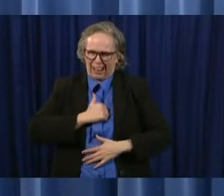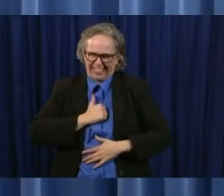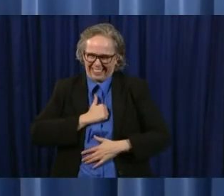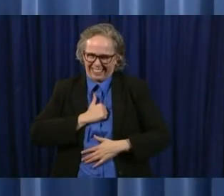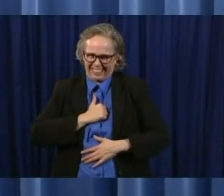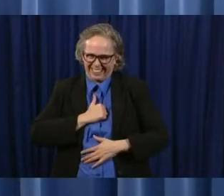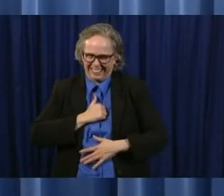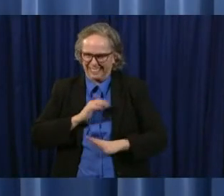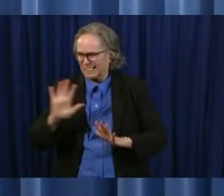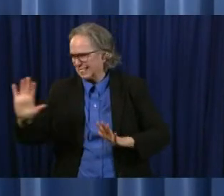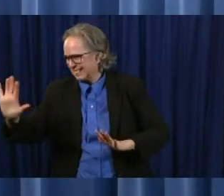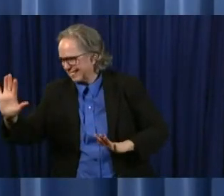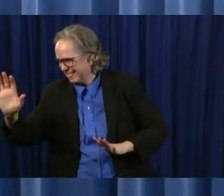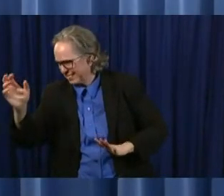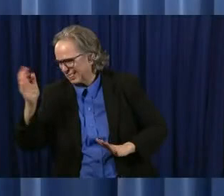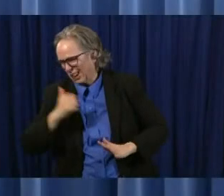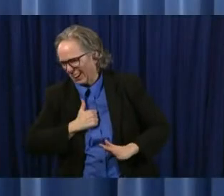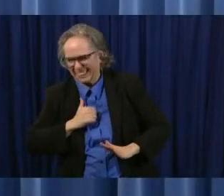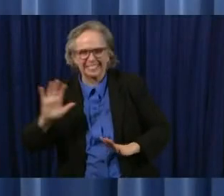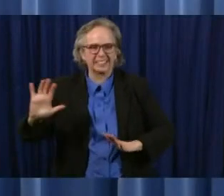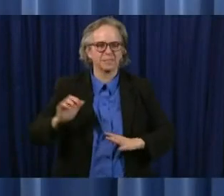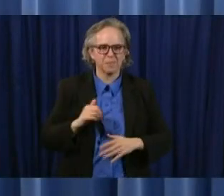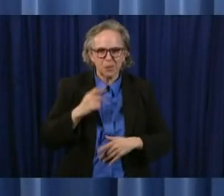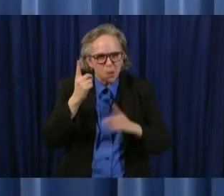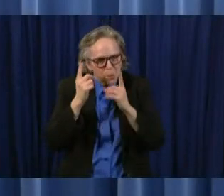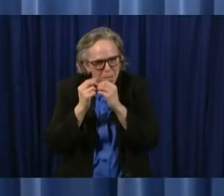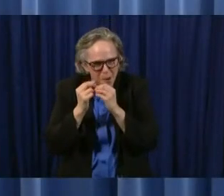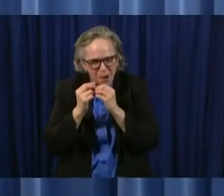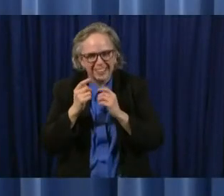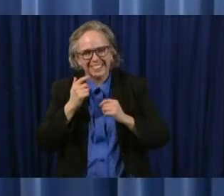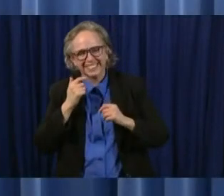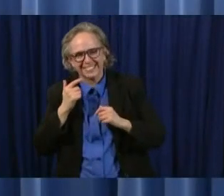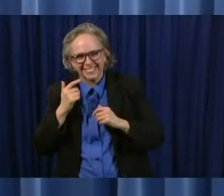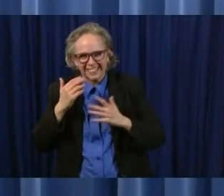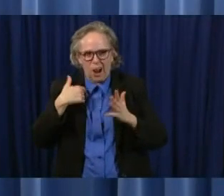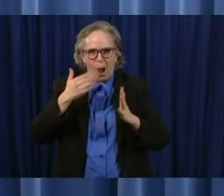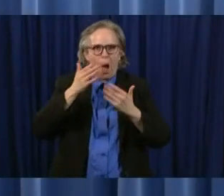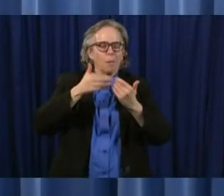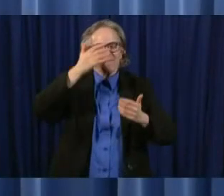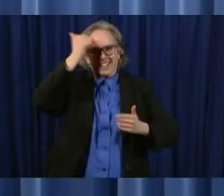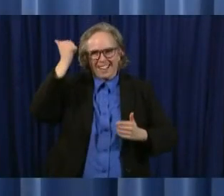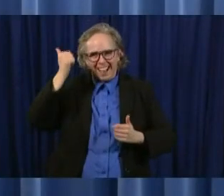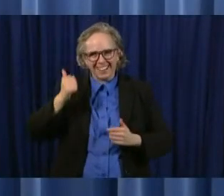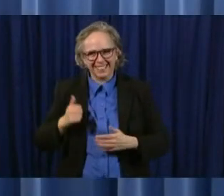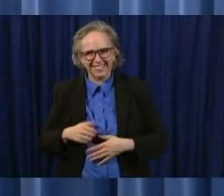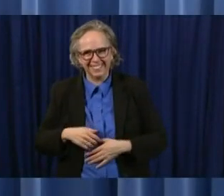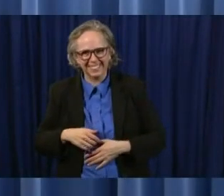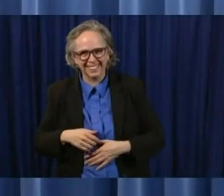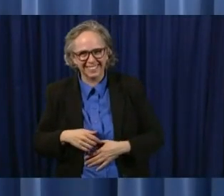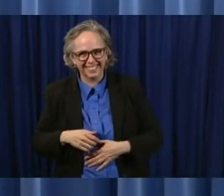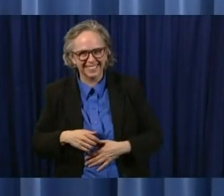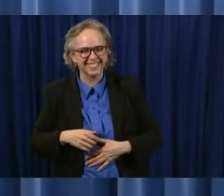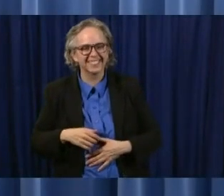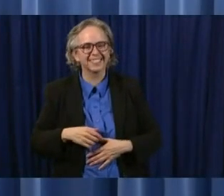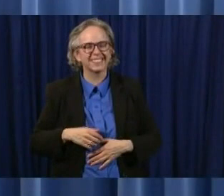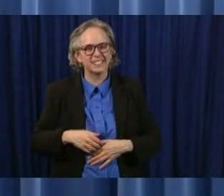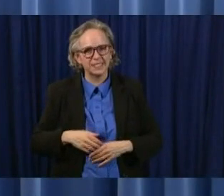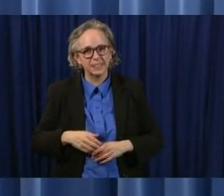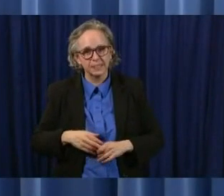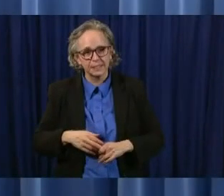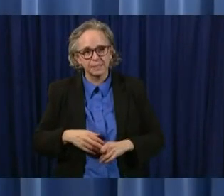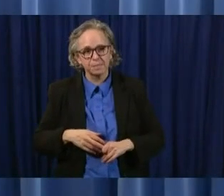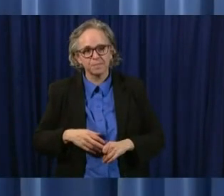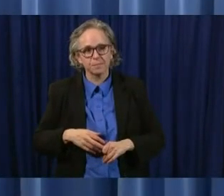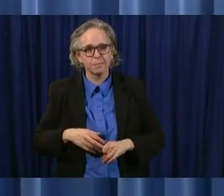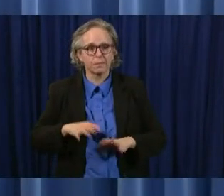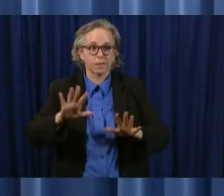me yes i got one more i forgot almost almost um you know throughout my time as